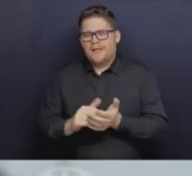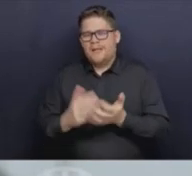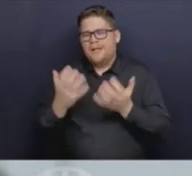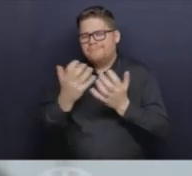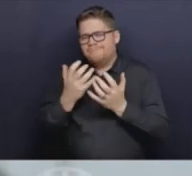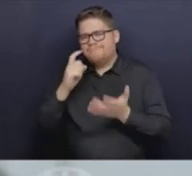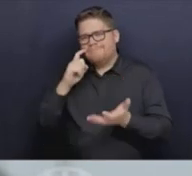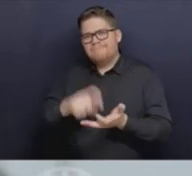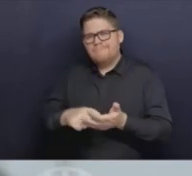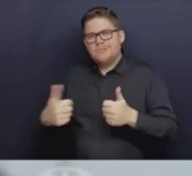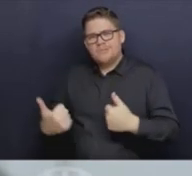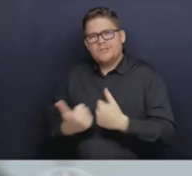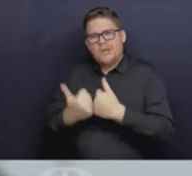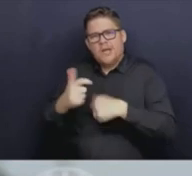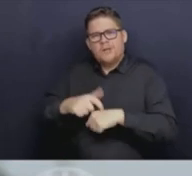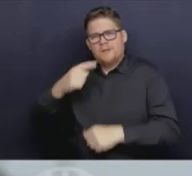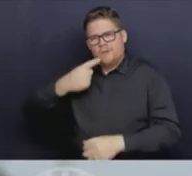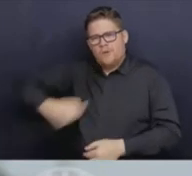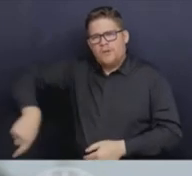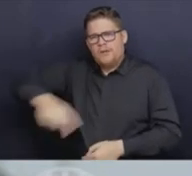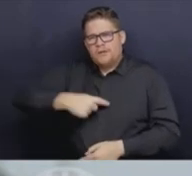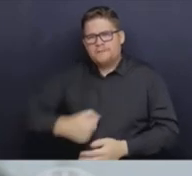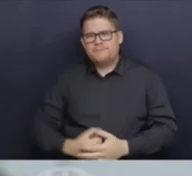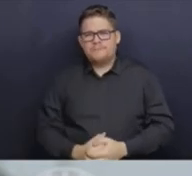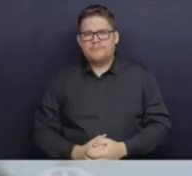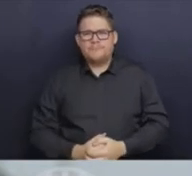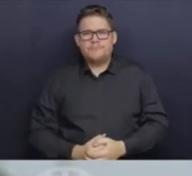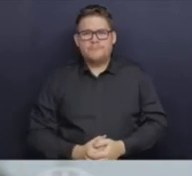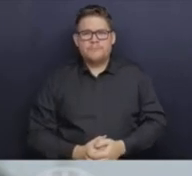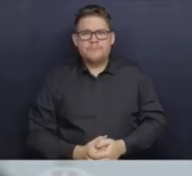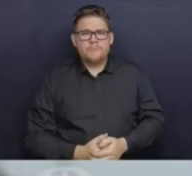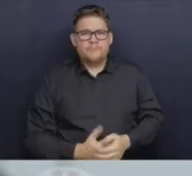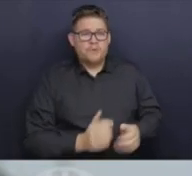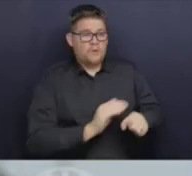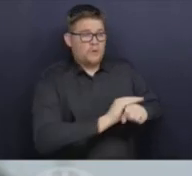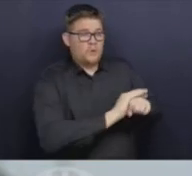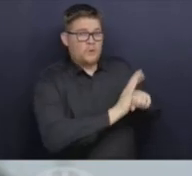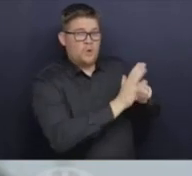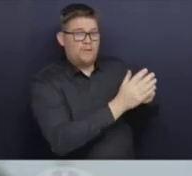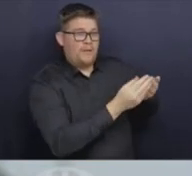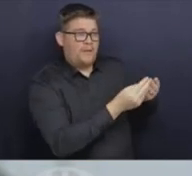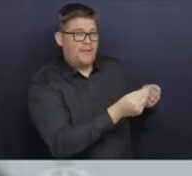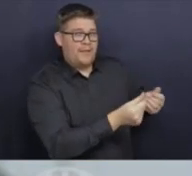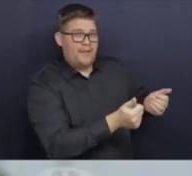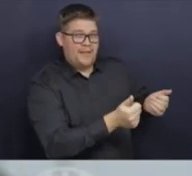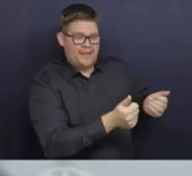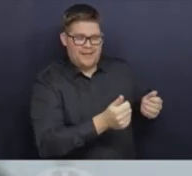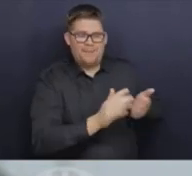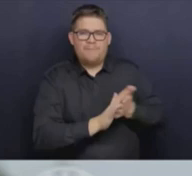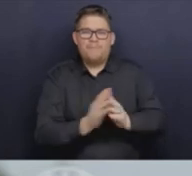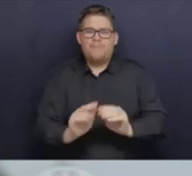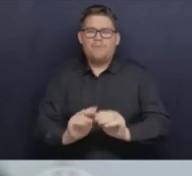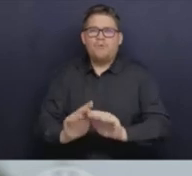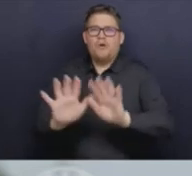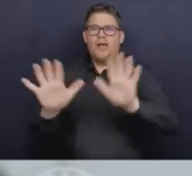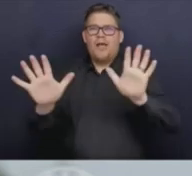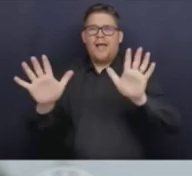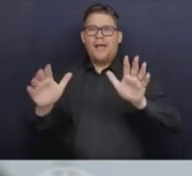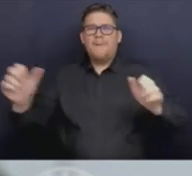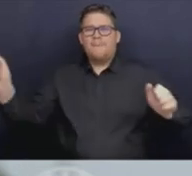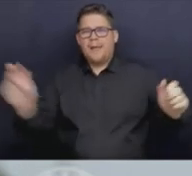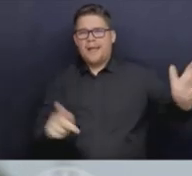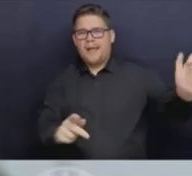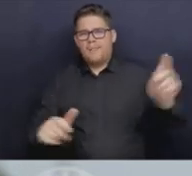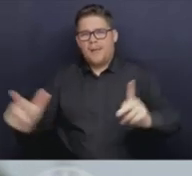to emerge from this pandemic, emerge into the light, and return to those important activities in our